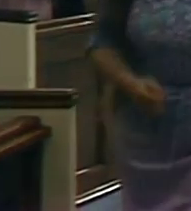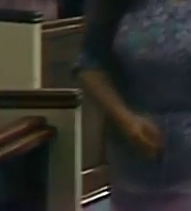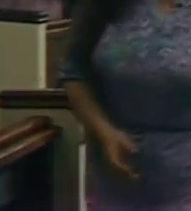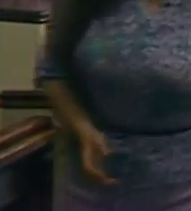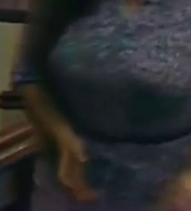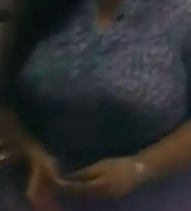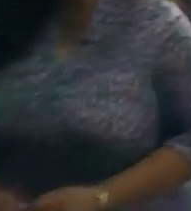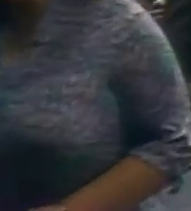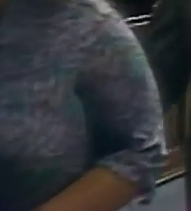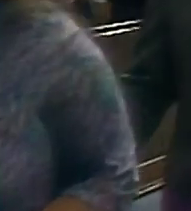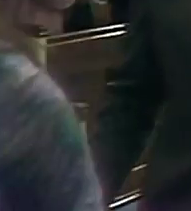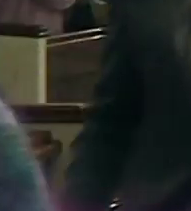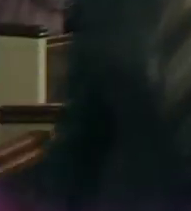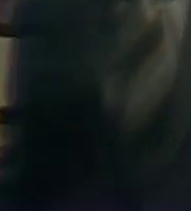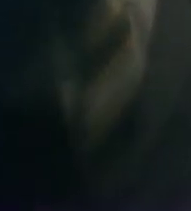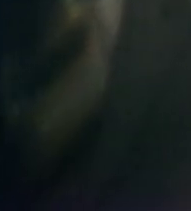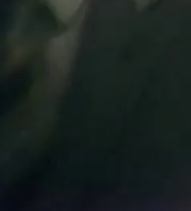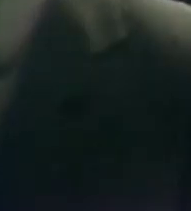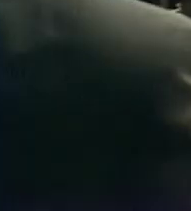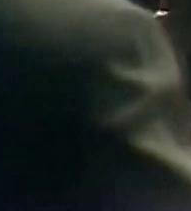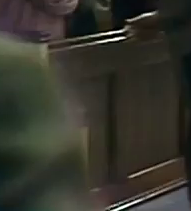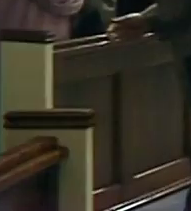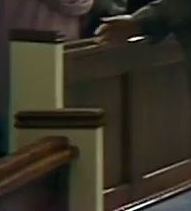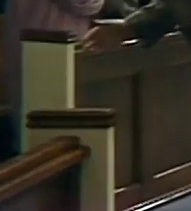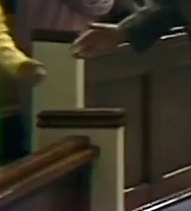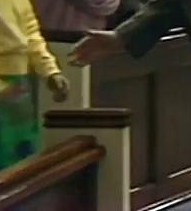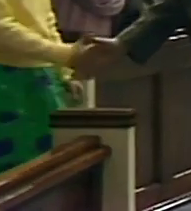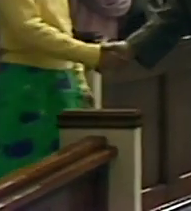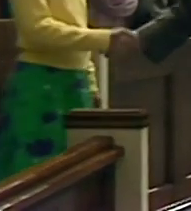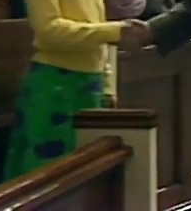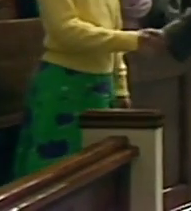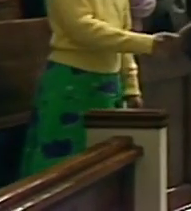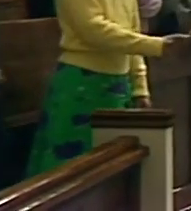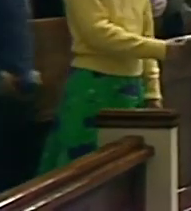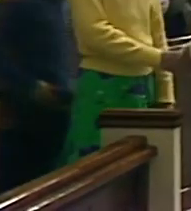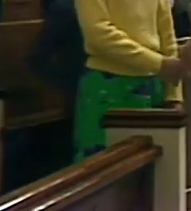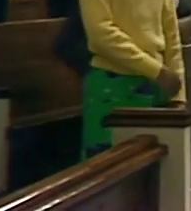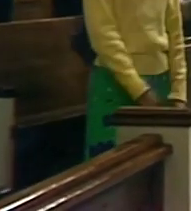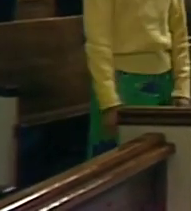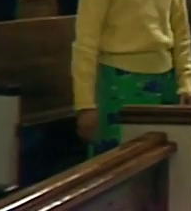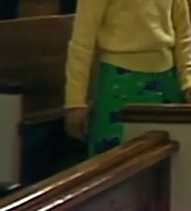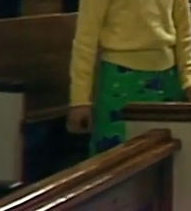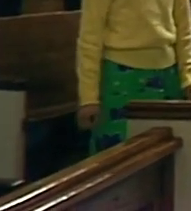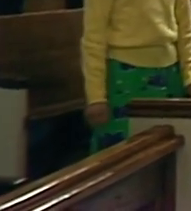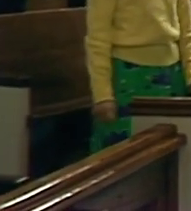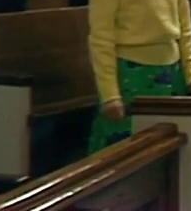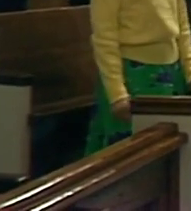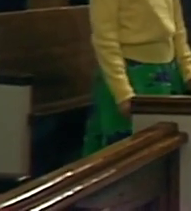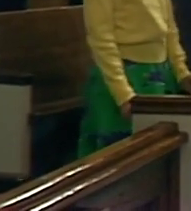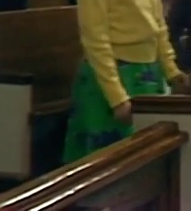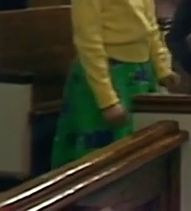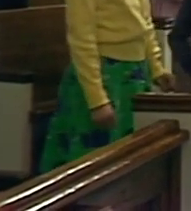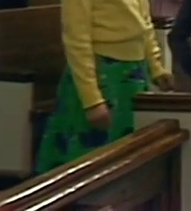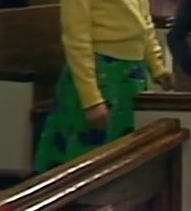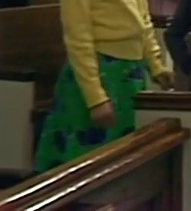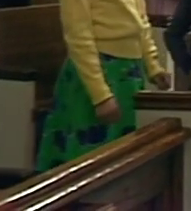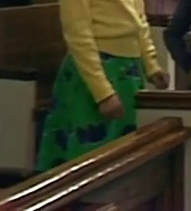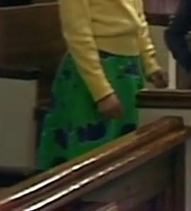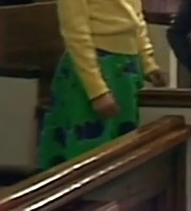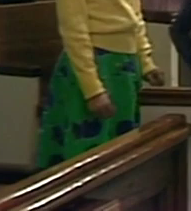to thee O Lamb of God